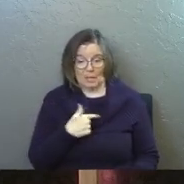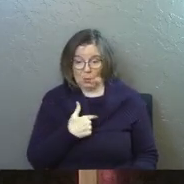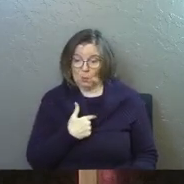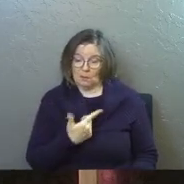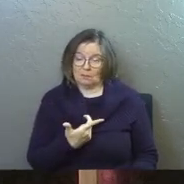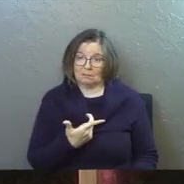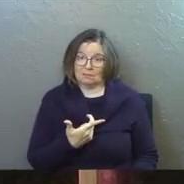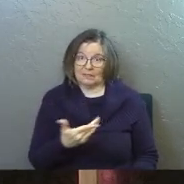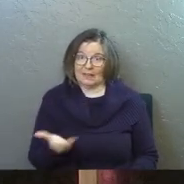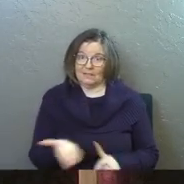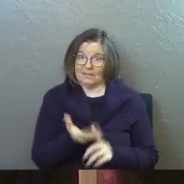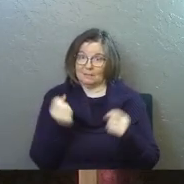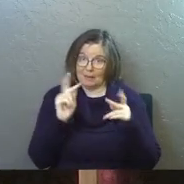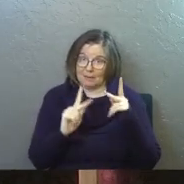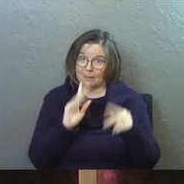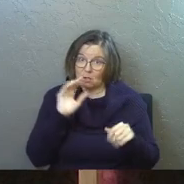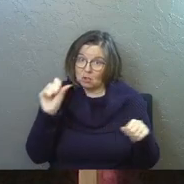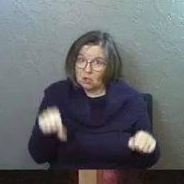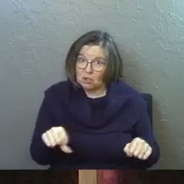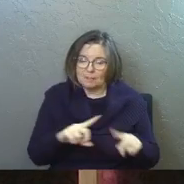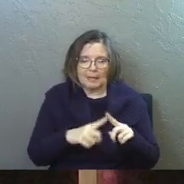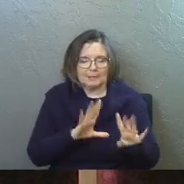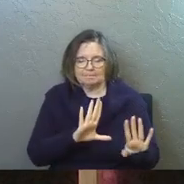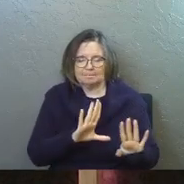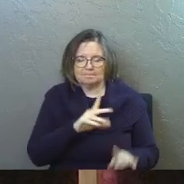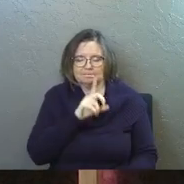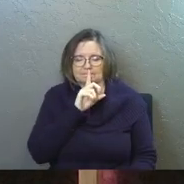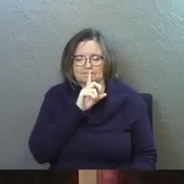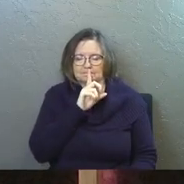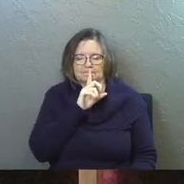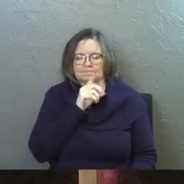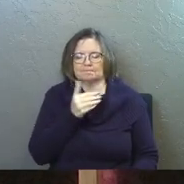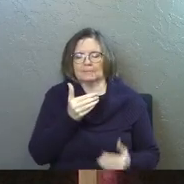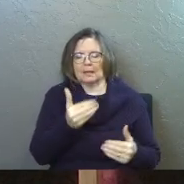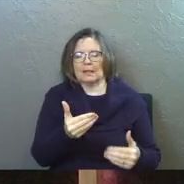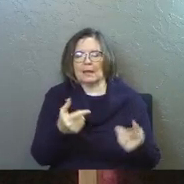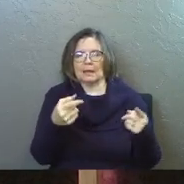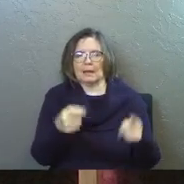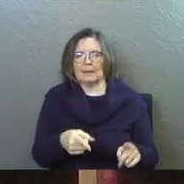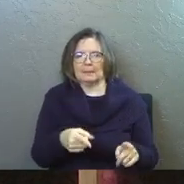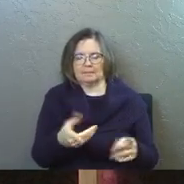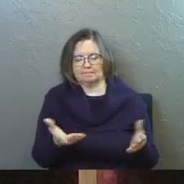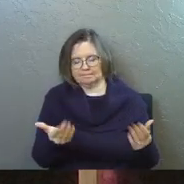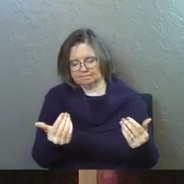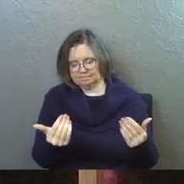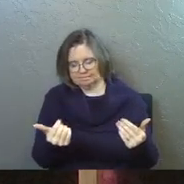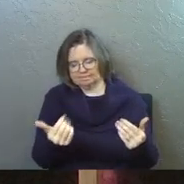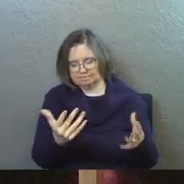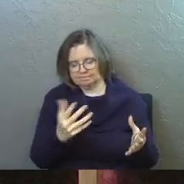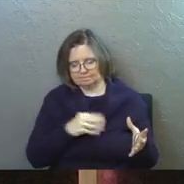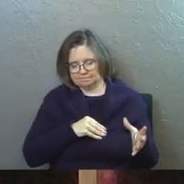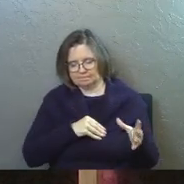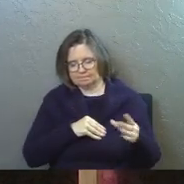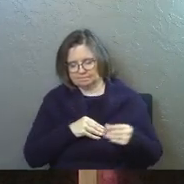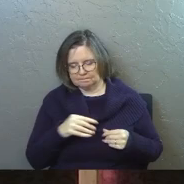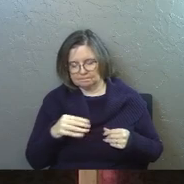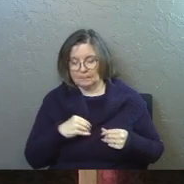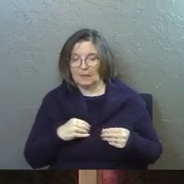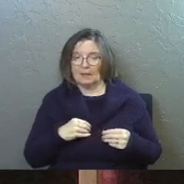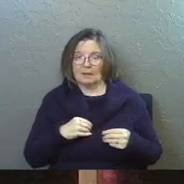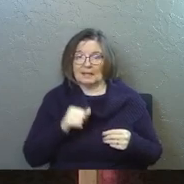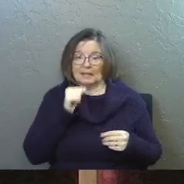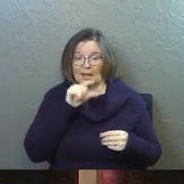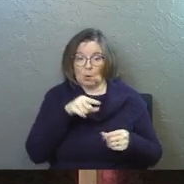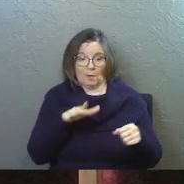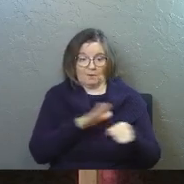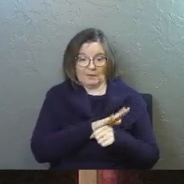been compelling, but he said nothing. He just let it happen. And it's, it's more than just like fulfilling